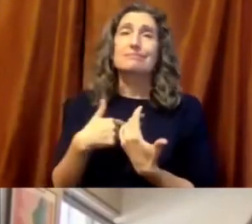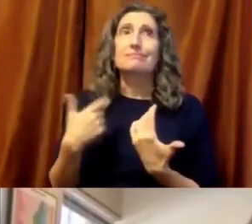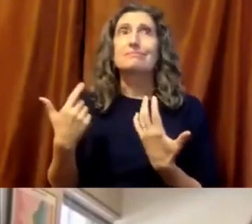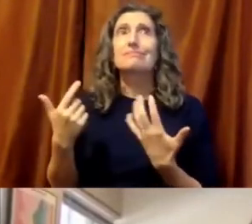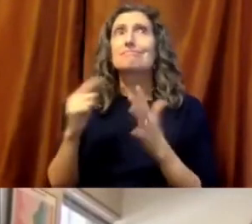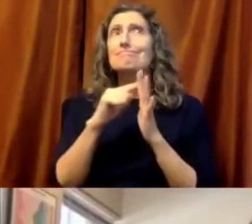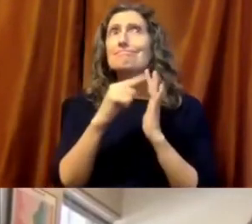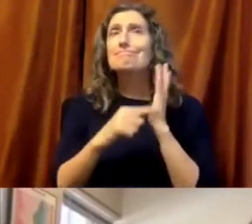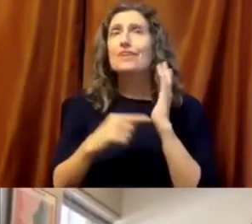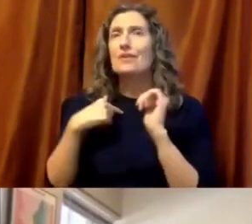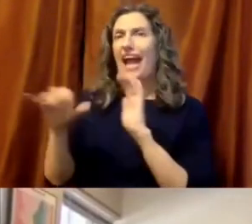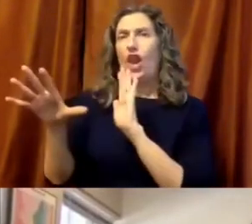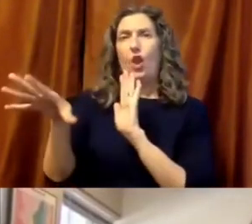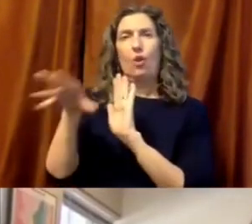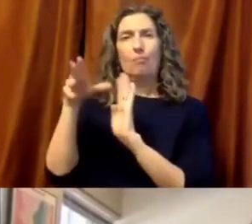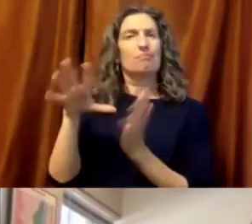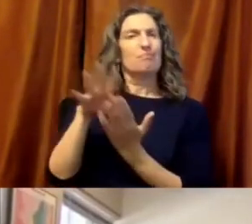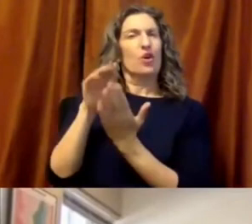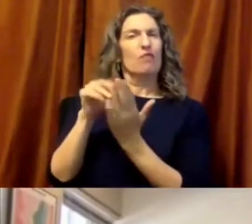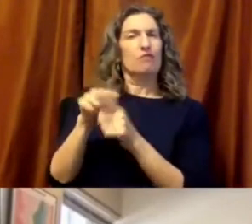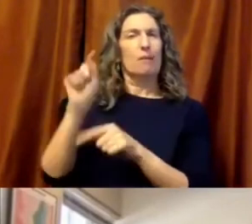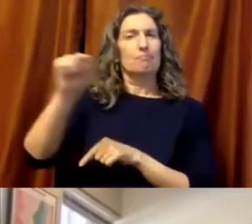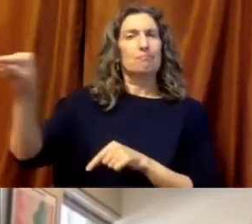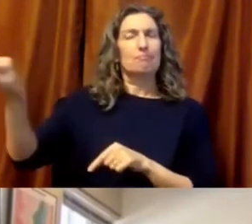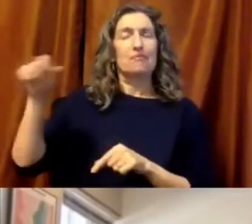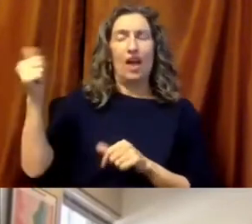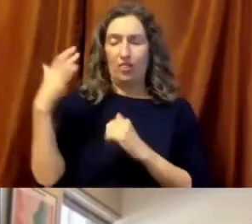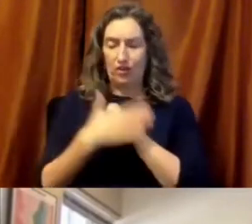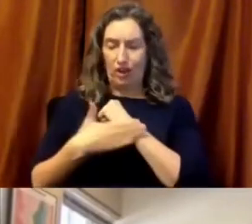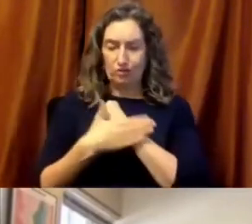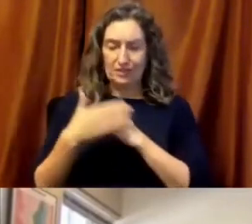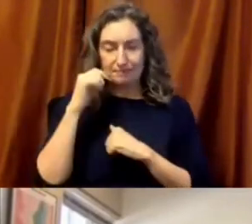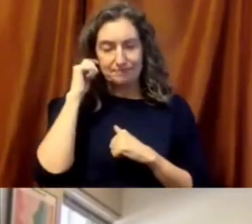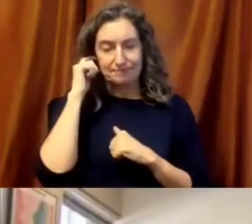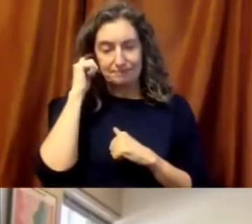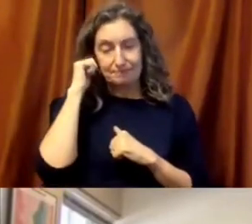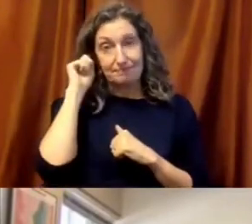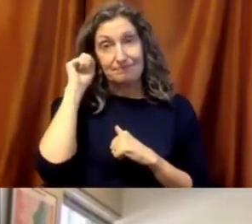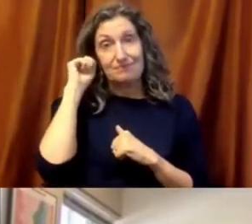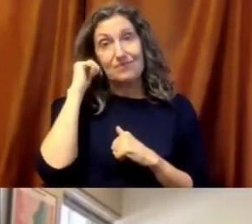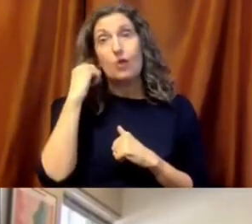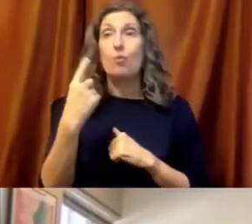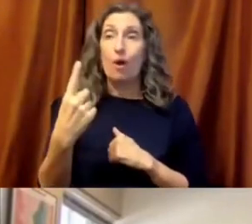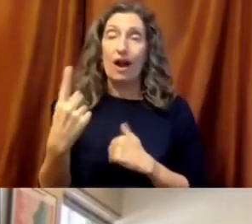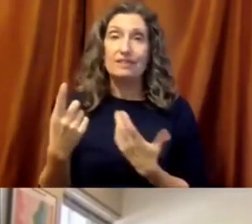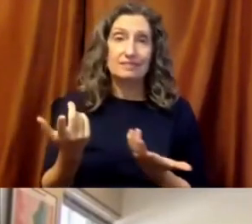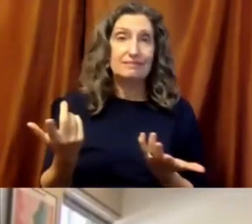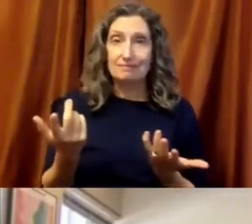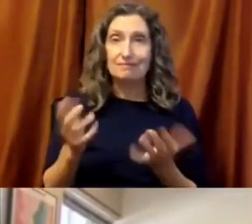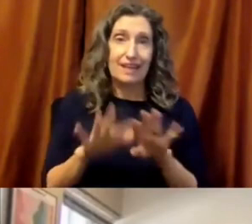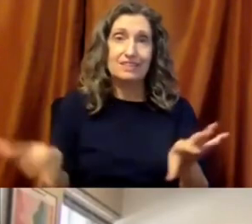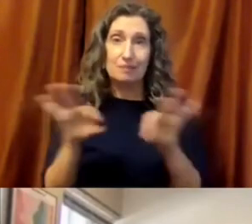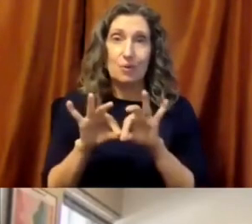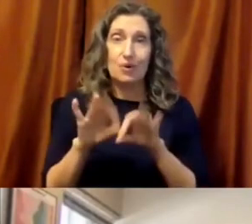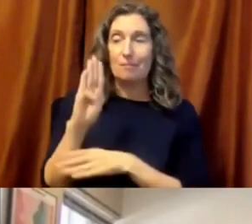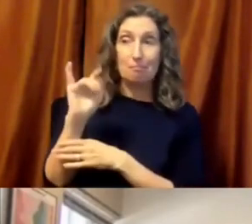we can learn from others. And of course, we need to act on now. And there is a real strong,